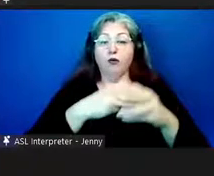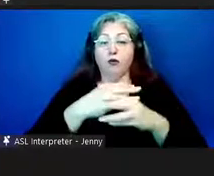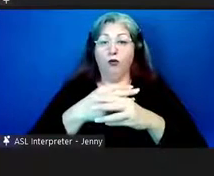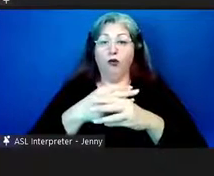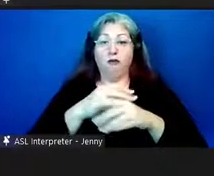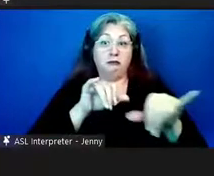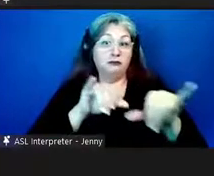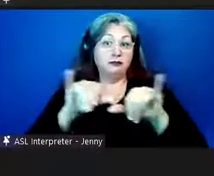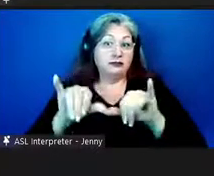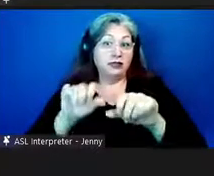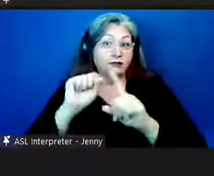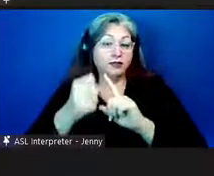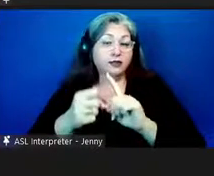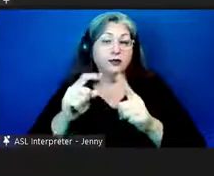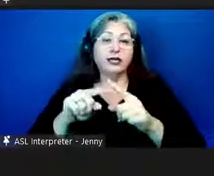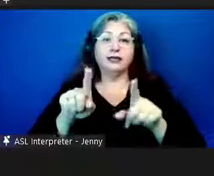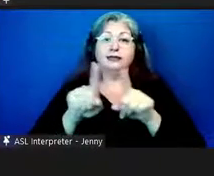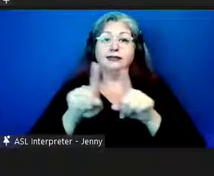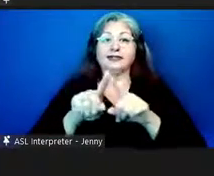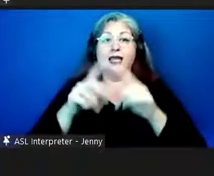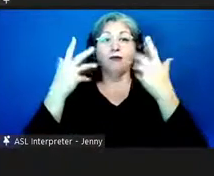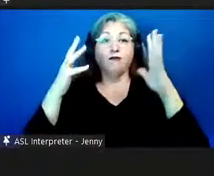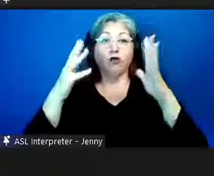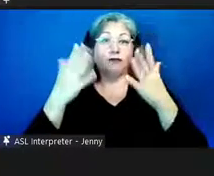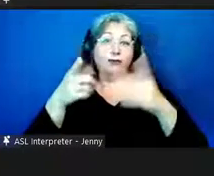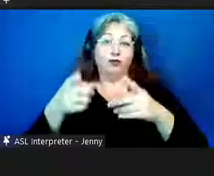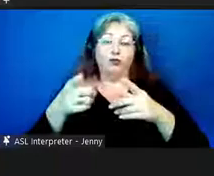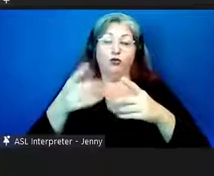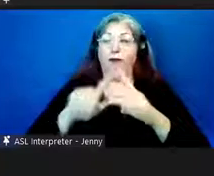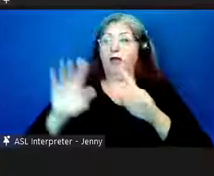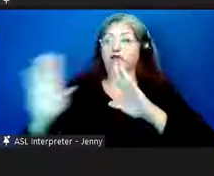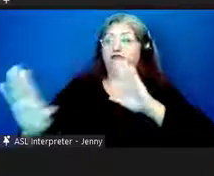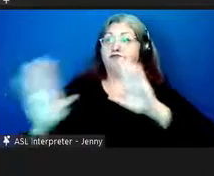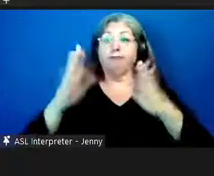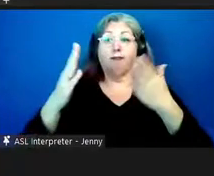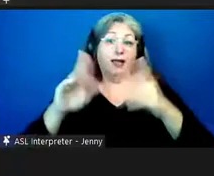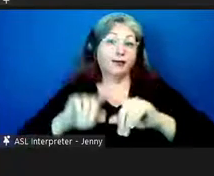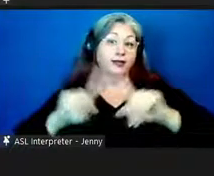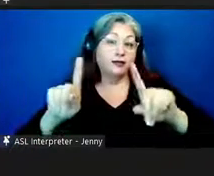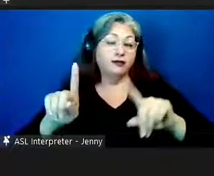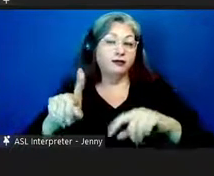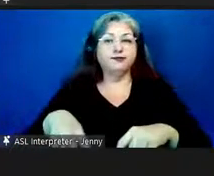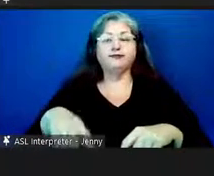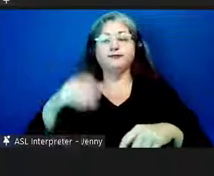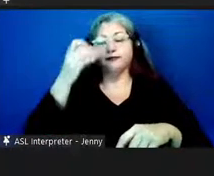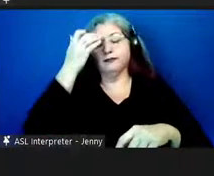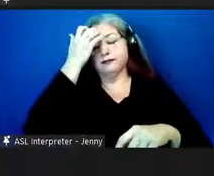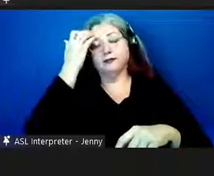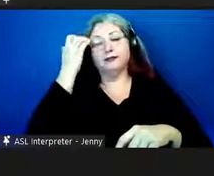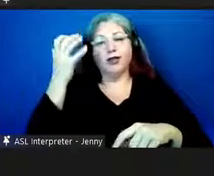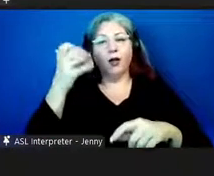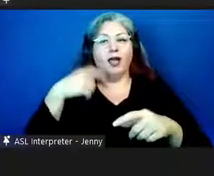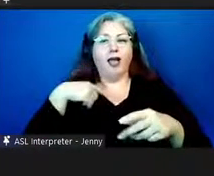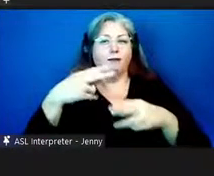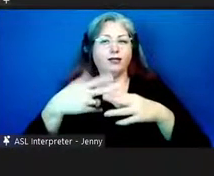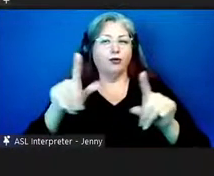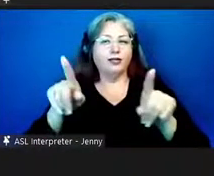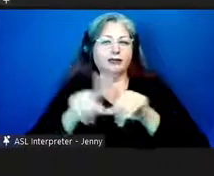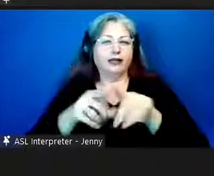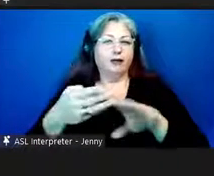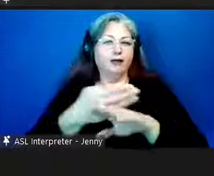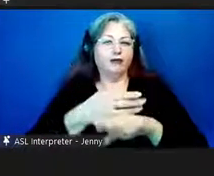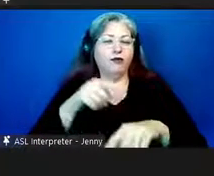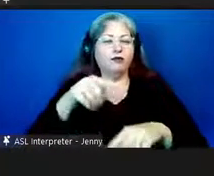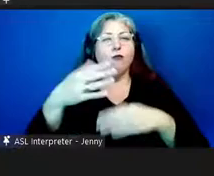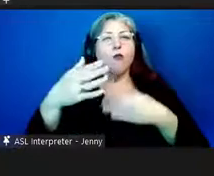the same kind of forest you have it might be totally different however i'm just saying as i was saying earlier that this is more